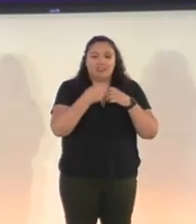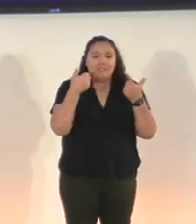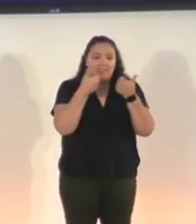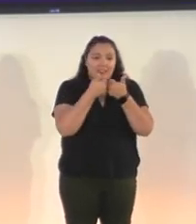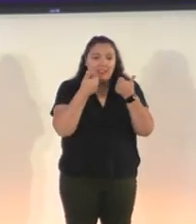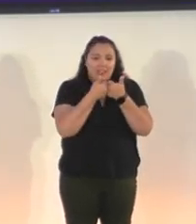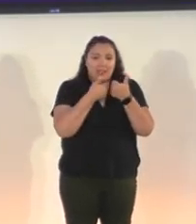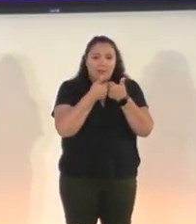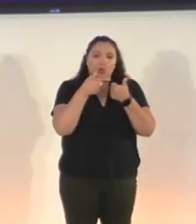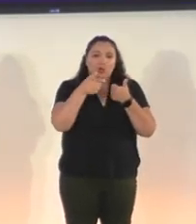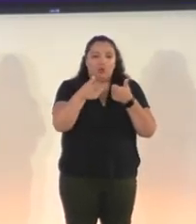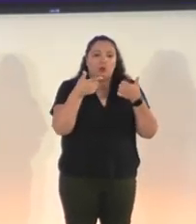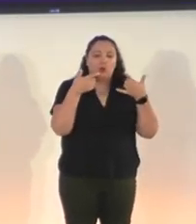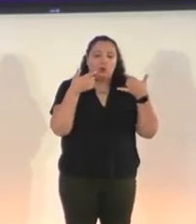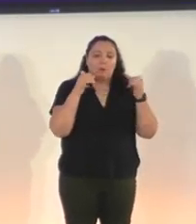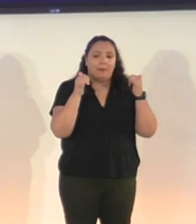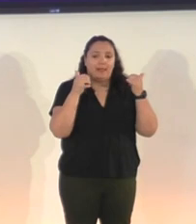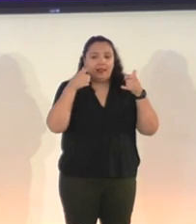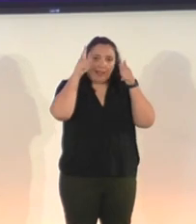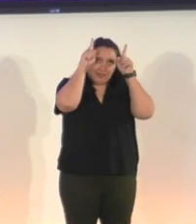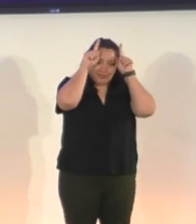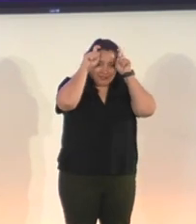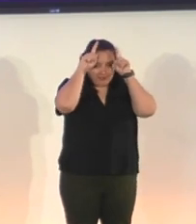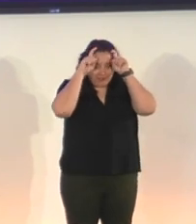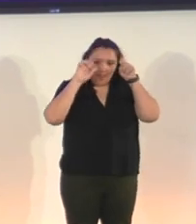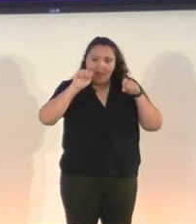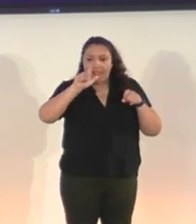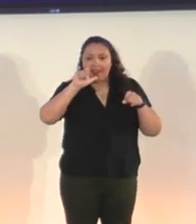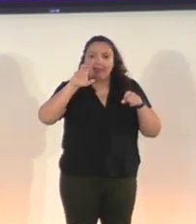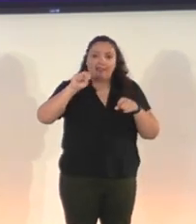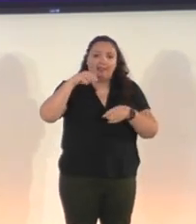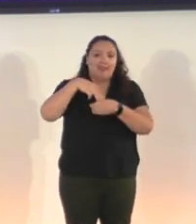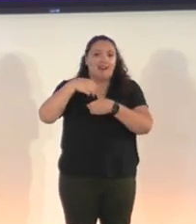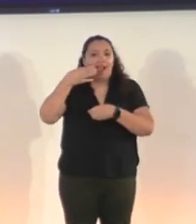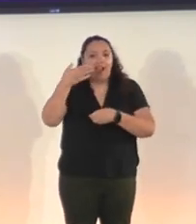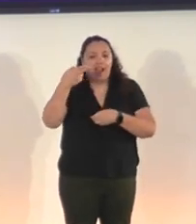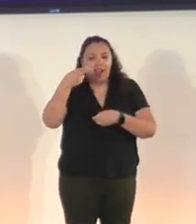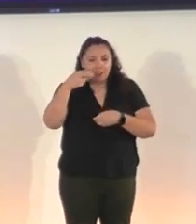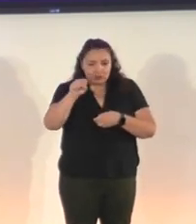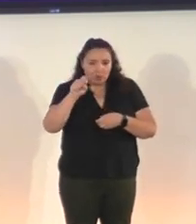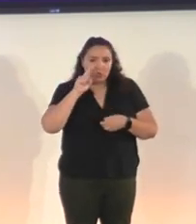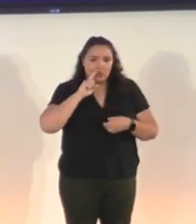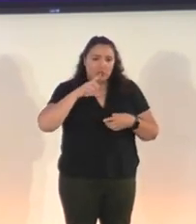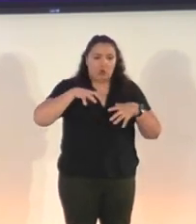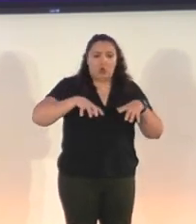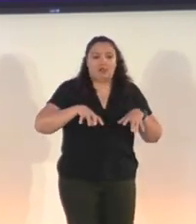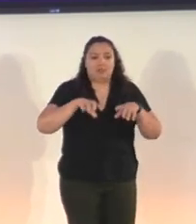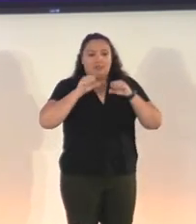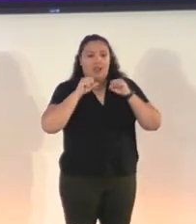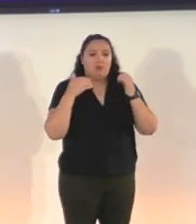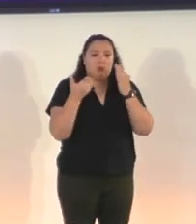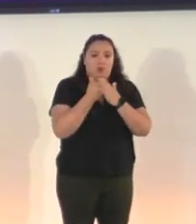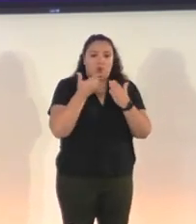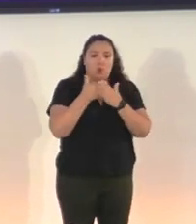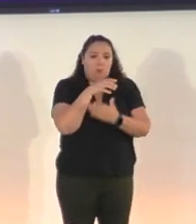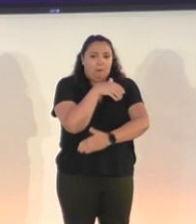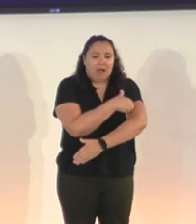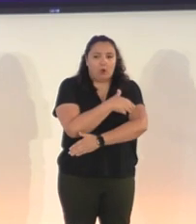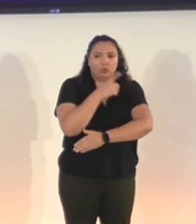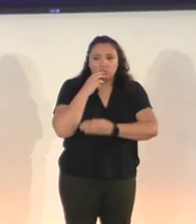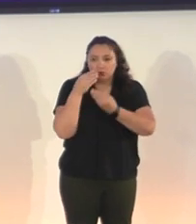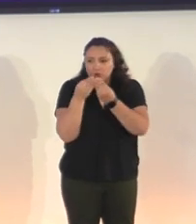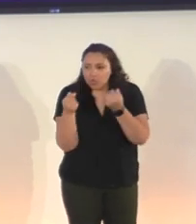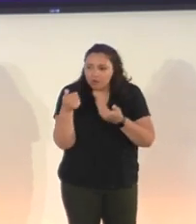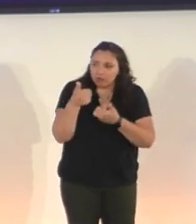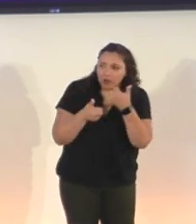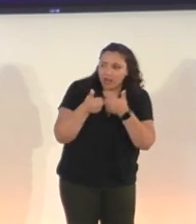you play as an alien, in an alien high school who adapts new powers and uses these powers to solve